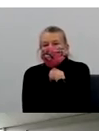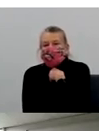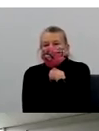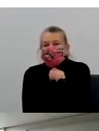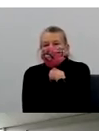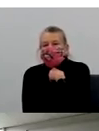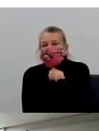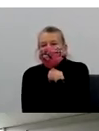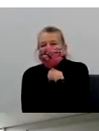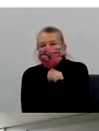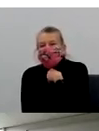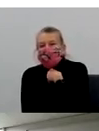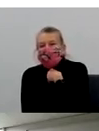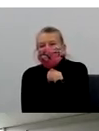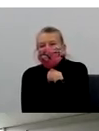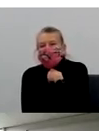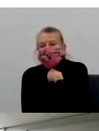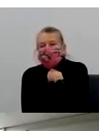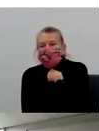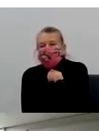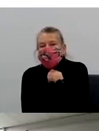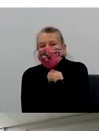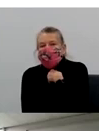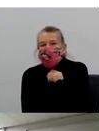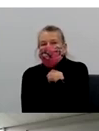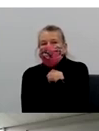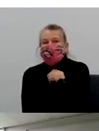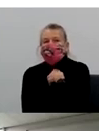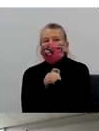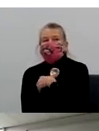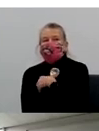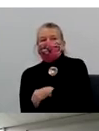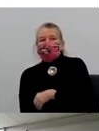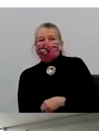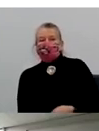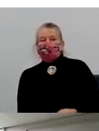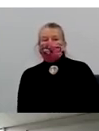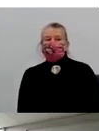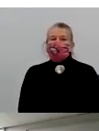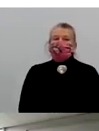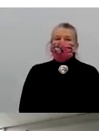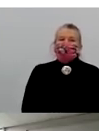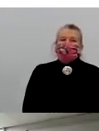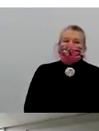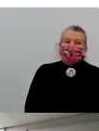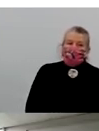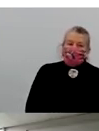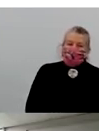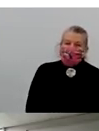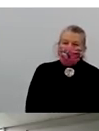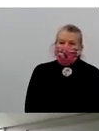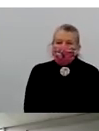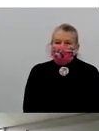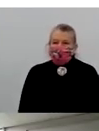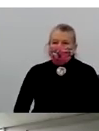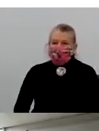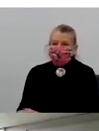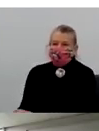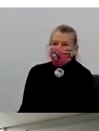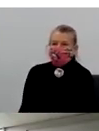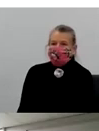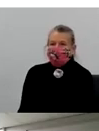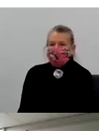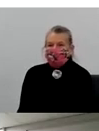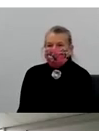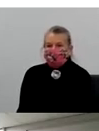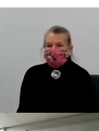was a working paper that came out of University of Chicago that said that the financial benefits of Chicago social distancing can reduce hospitalization mortality